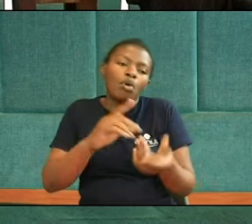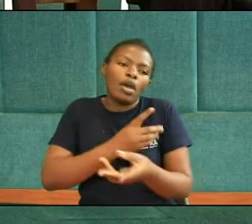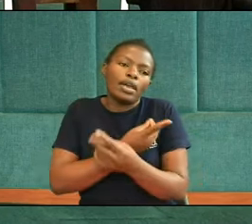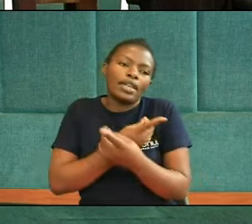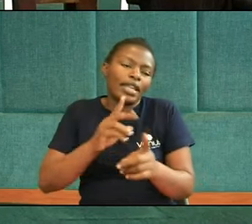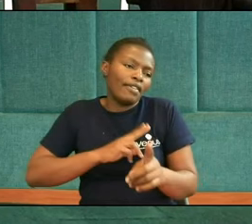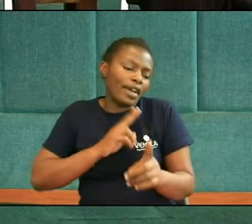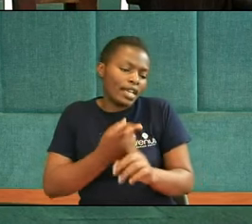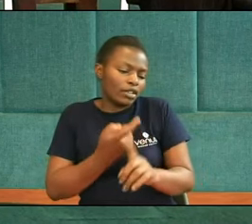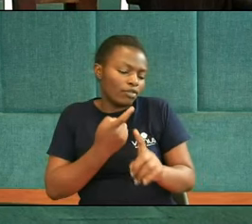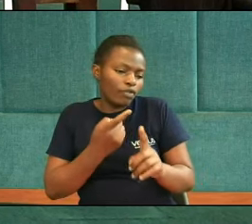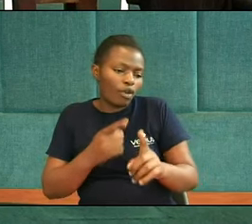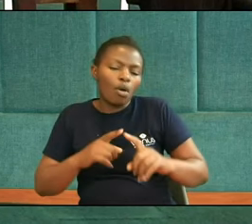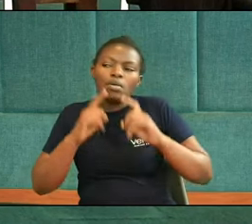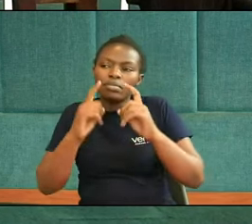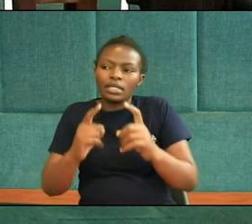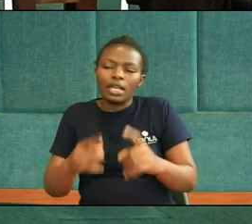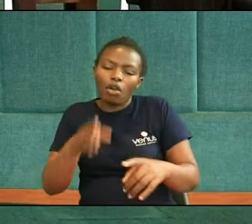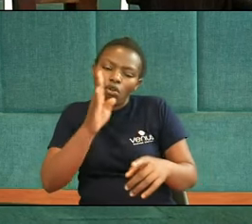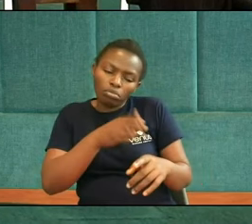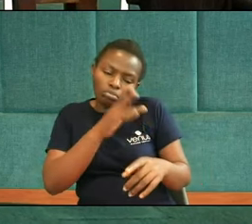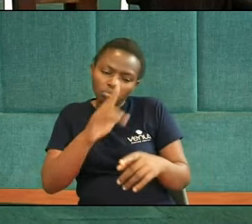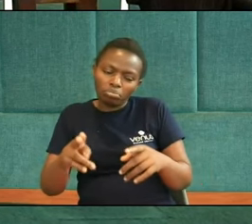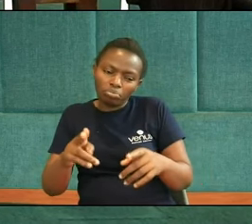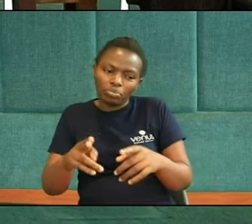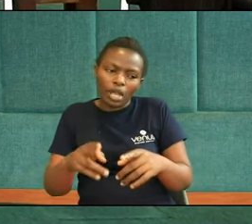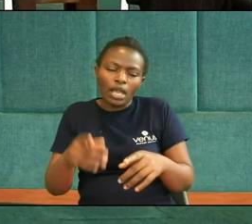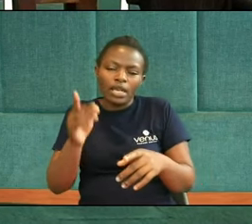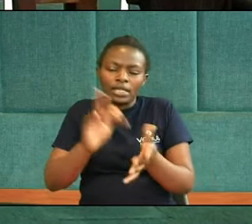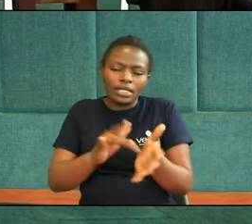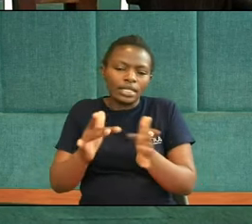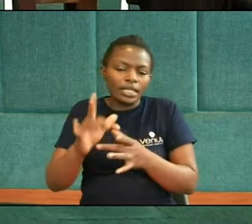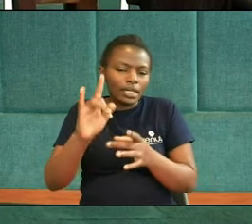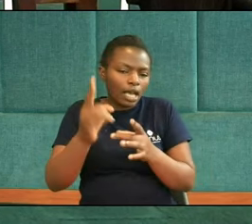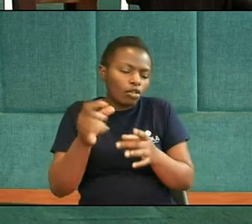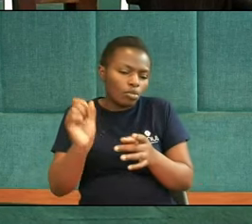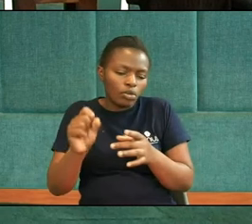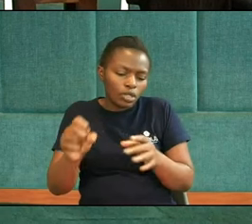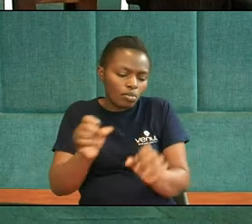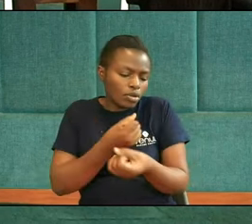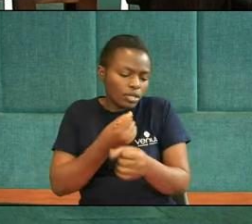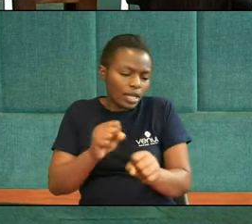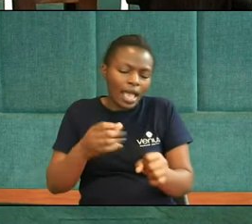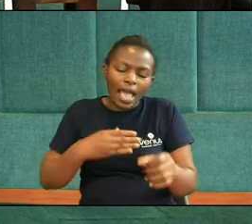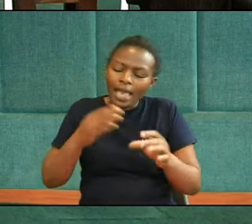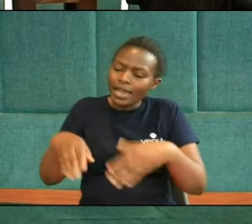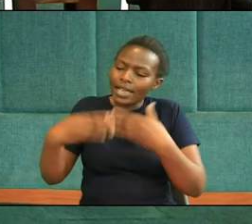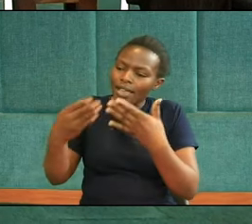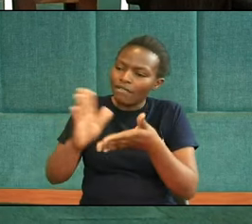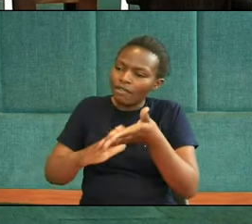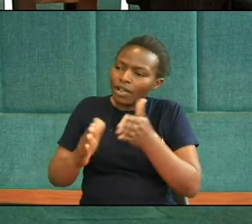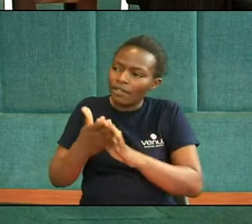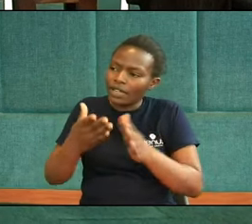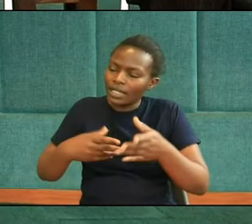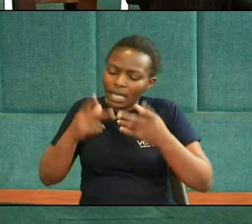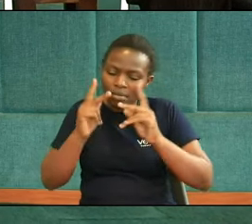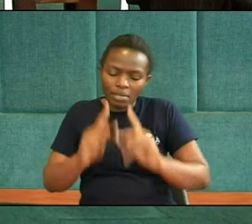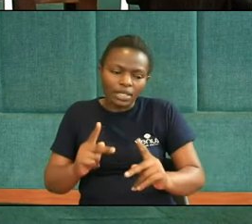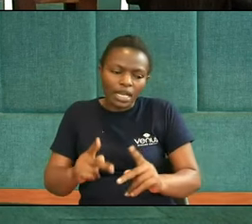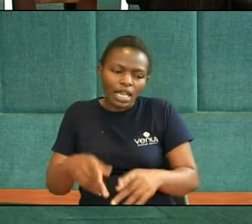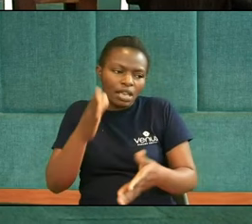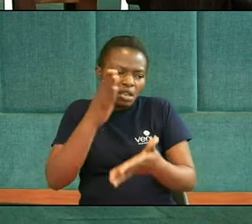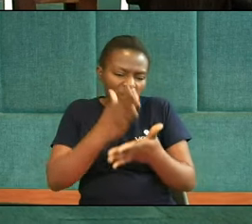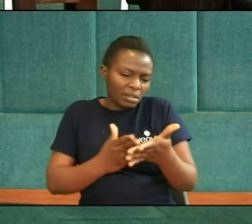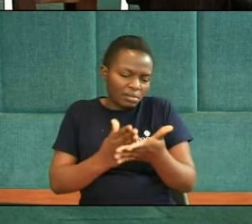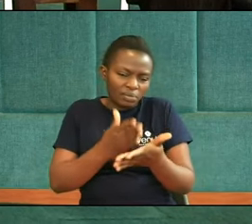sin Or a guilty conscience Jesus alone can save us from our sins And can offer forgiveness and peace There are no shortcuts